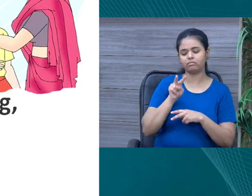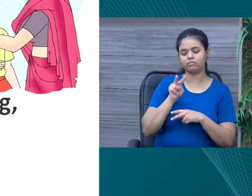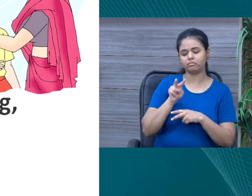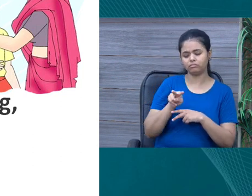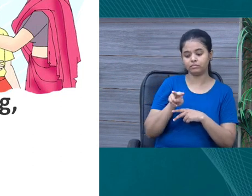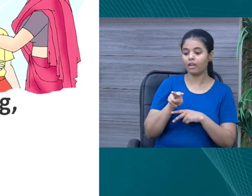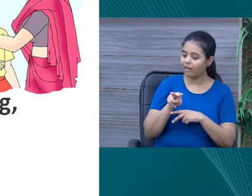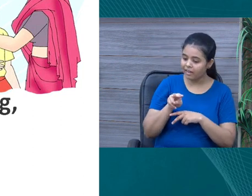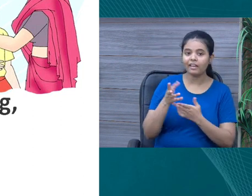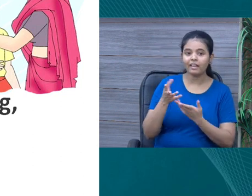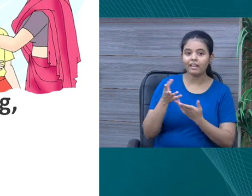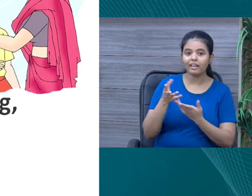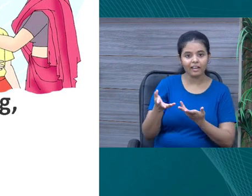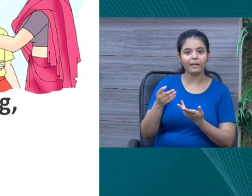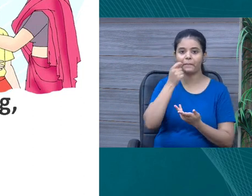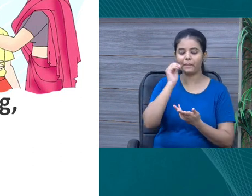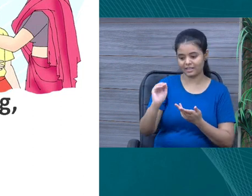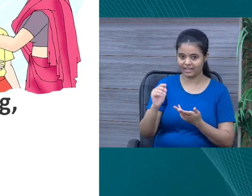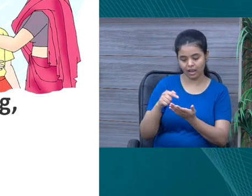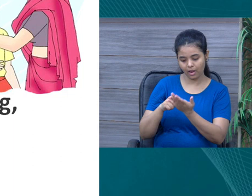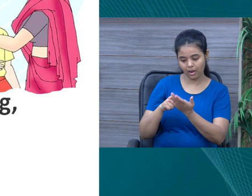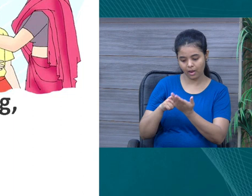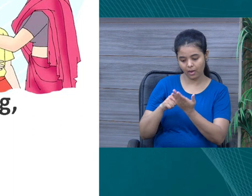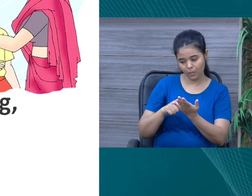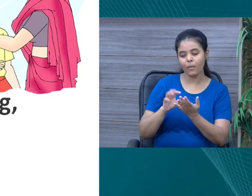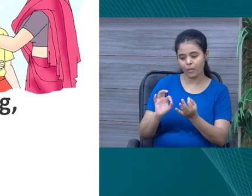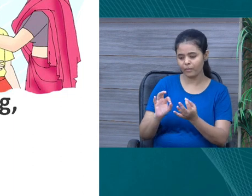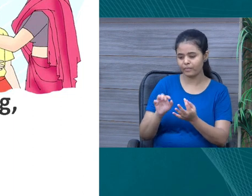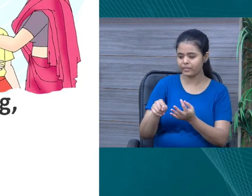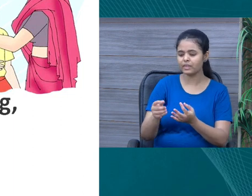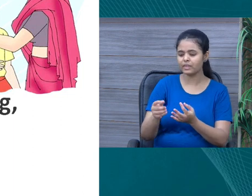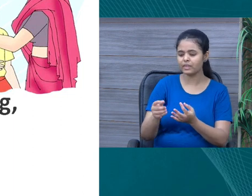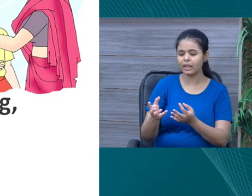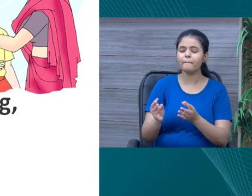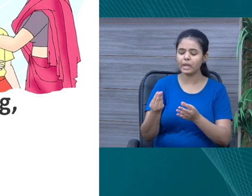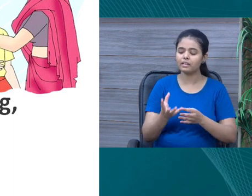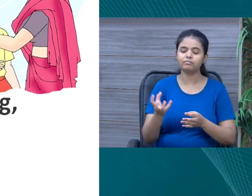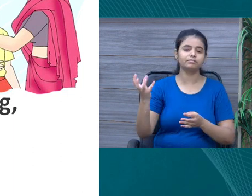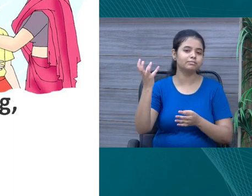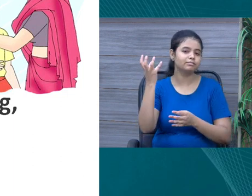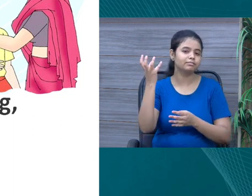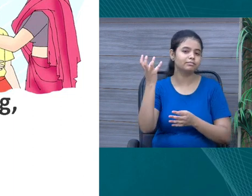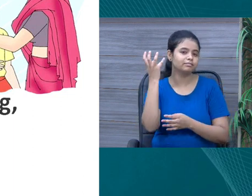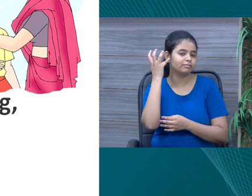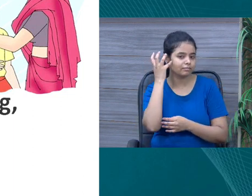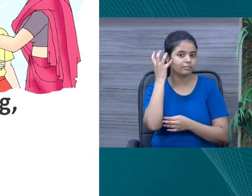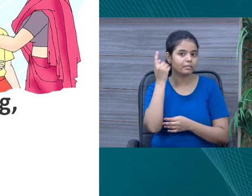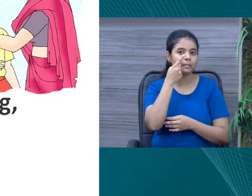what the child has got. She asked him to hold it in his hand, close the